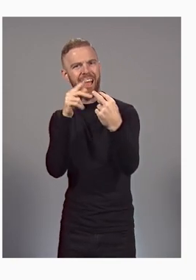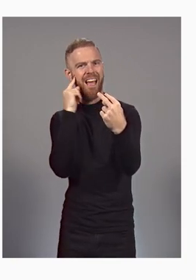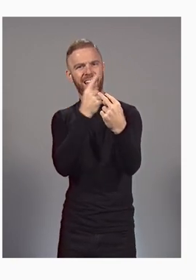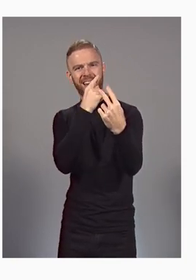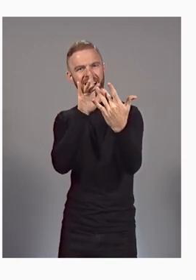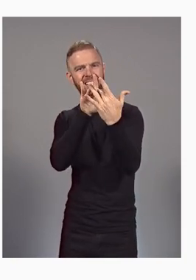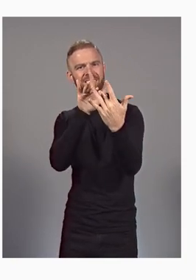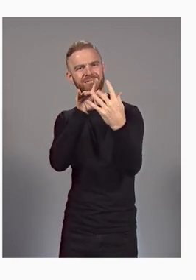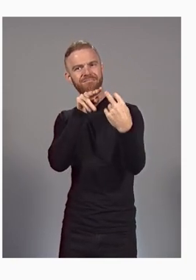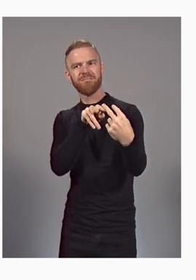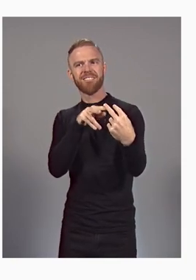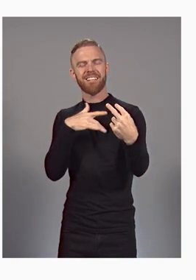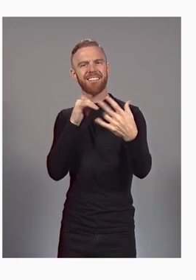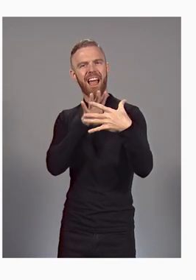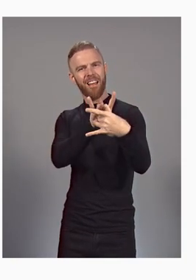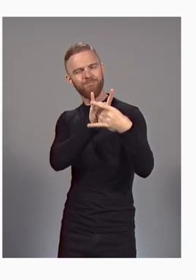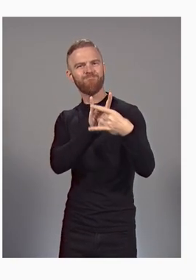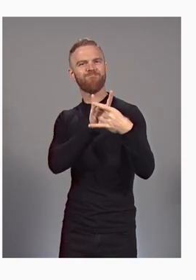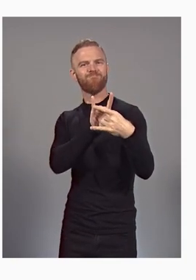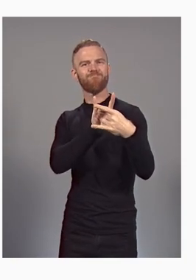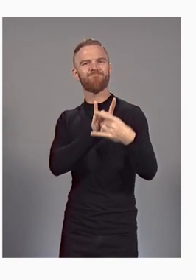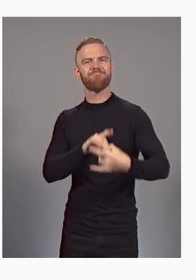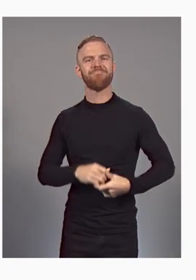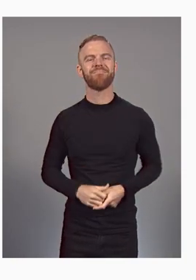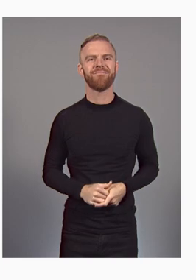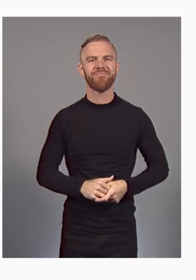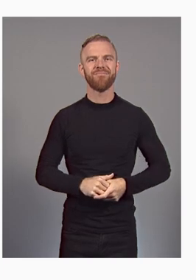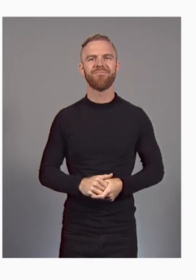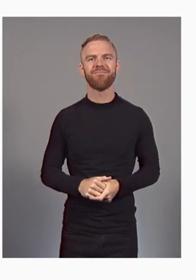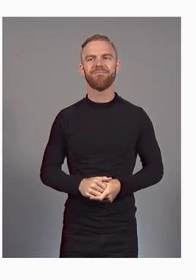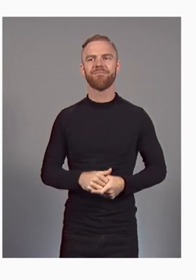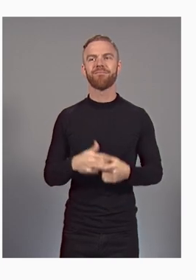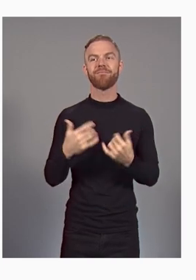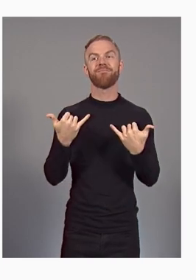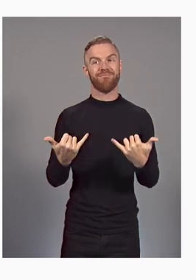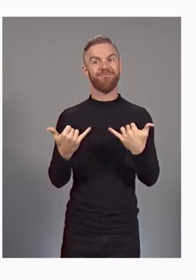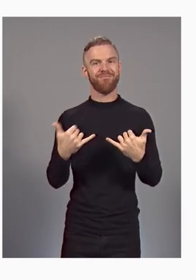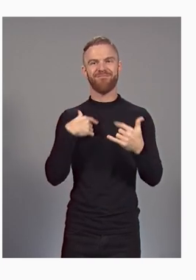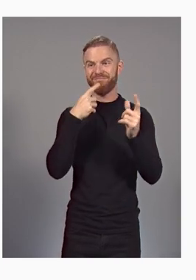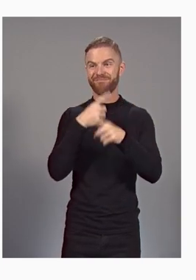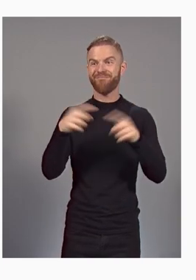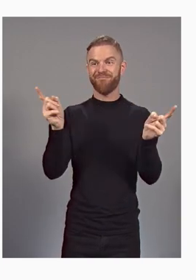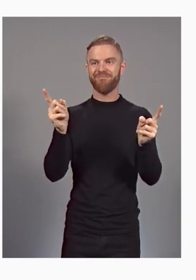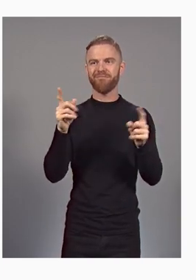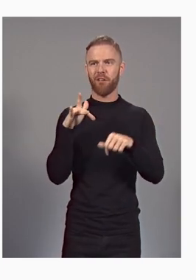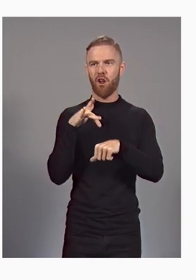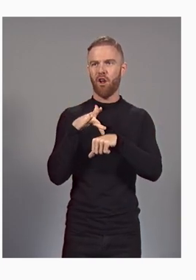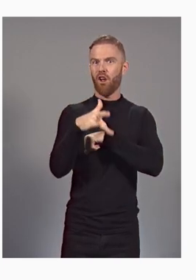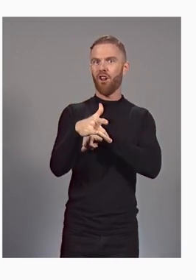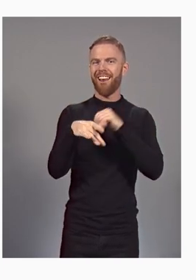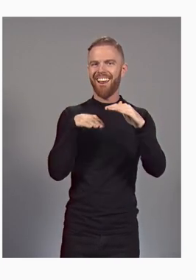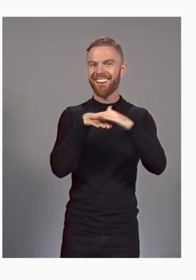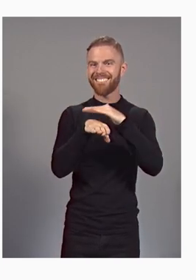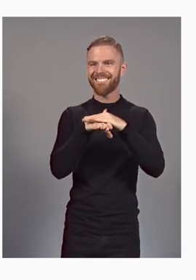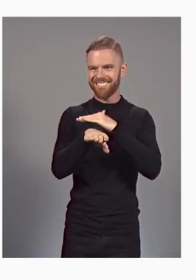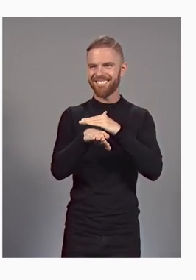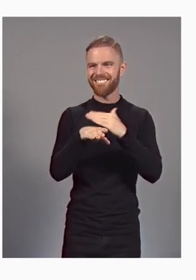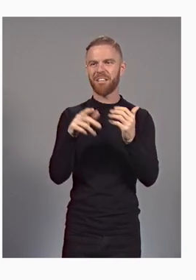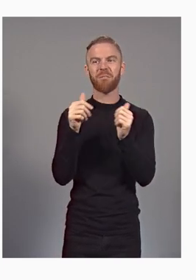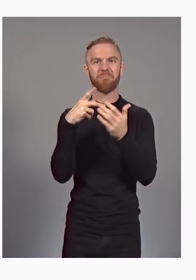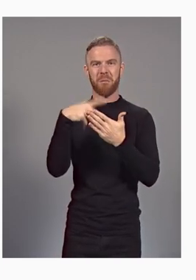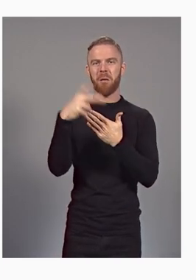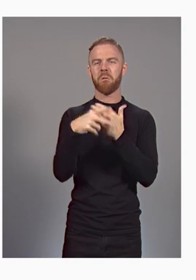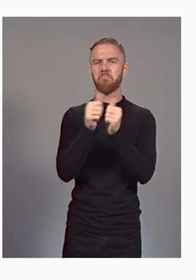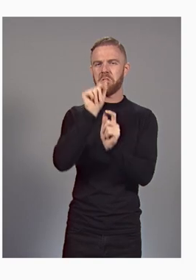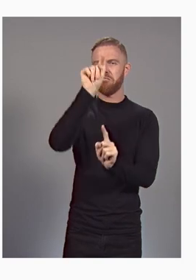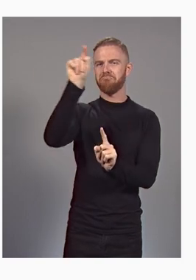and connected they felt. Today, we are announcing an early access program with enterprise partners, including Salesforce